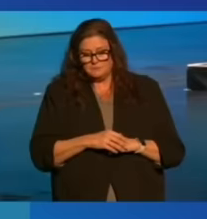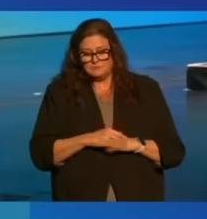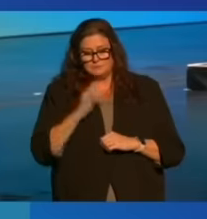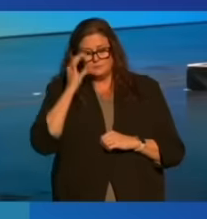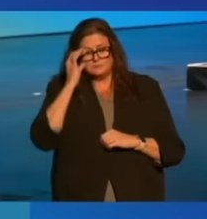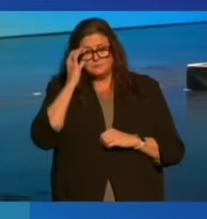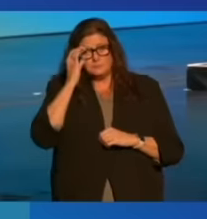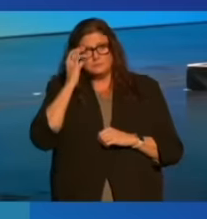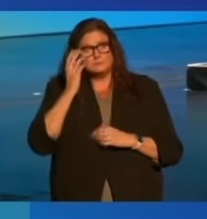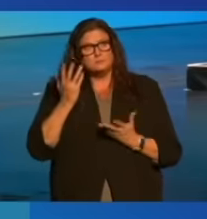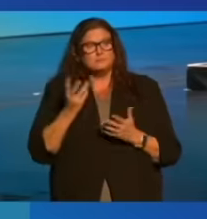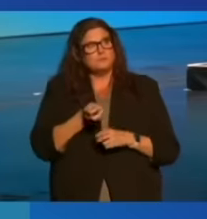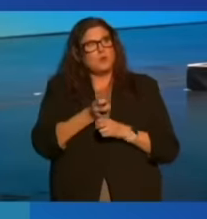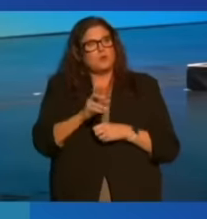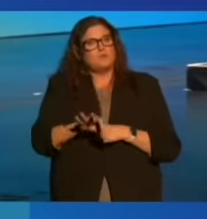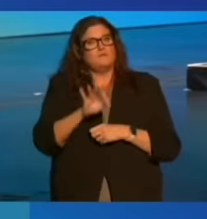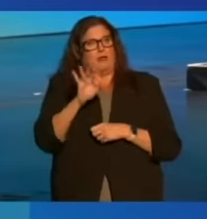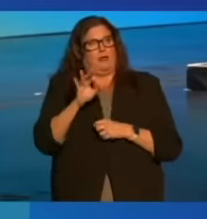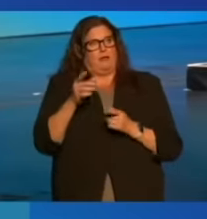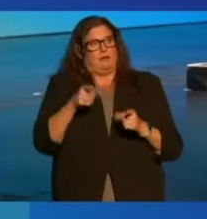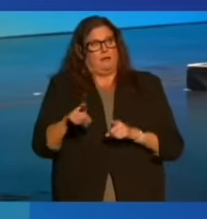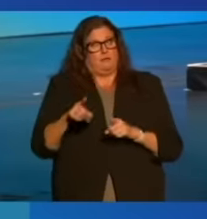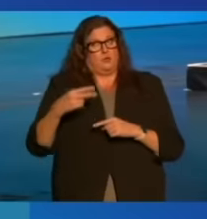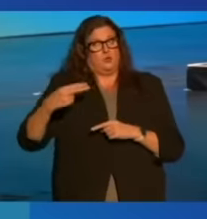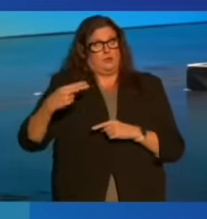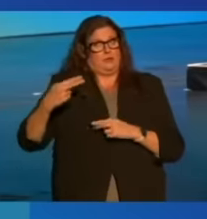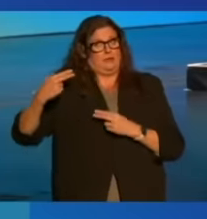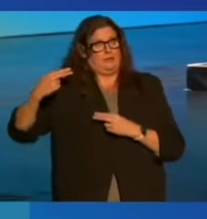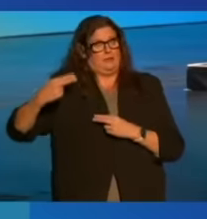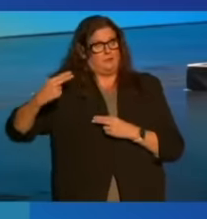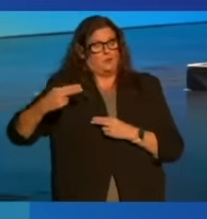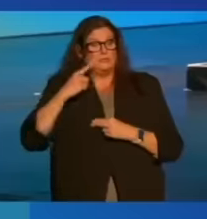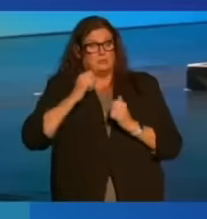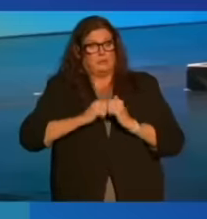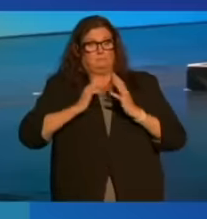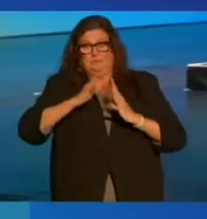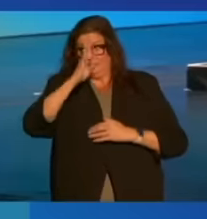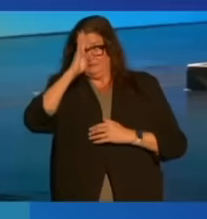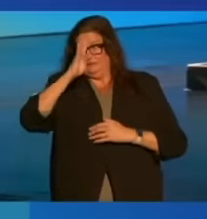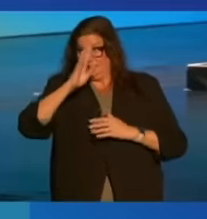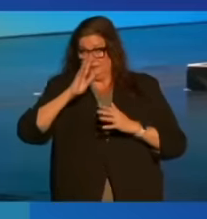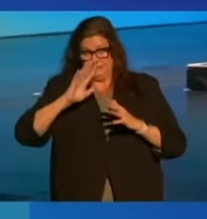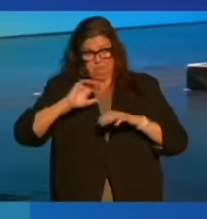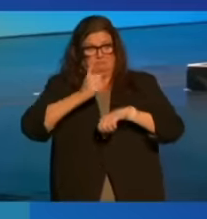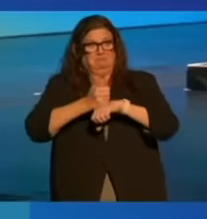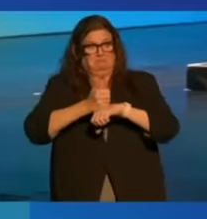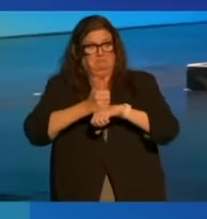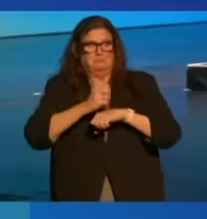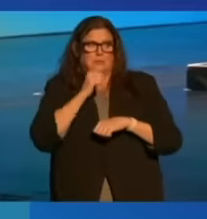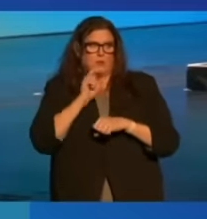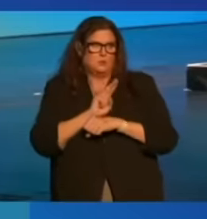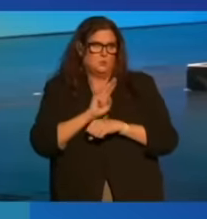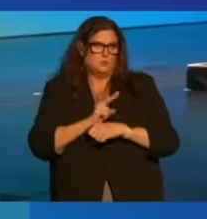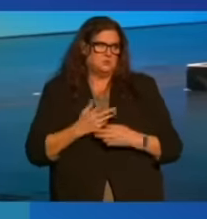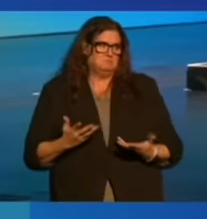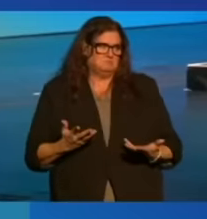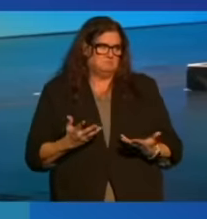It's hard to find an instance in human history where something's invented and isn't used,